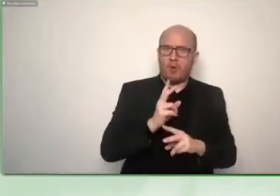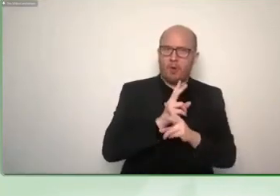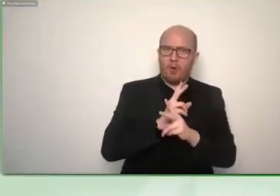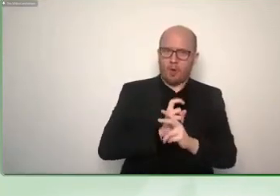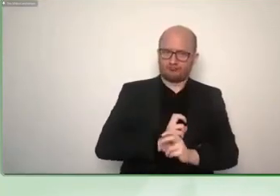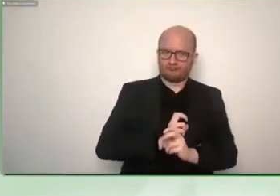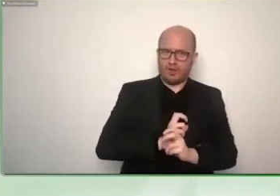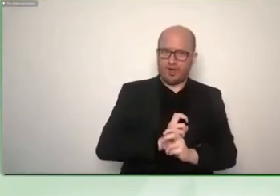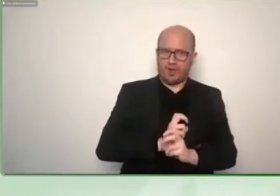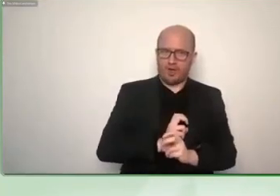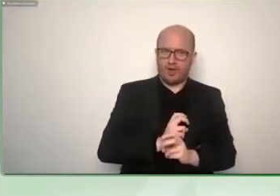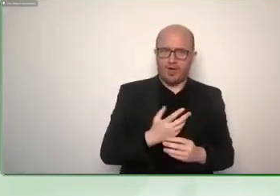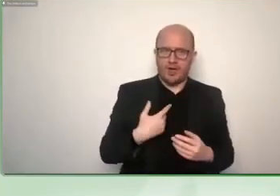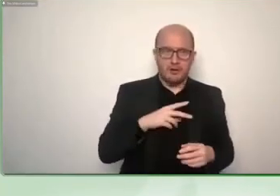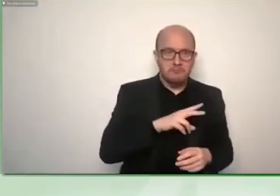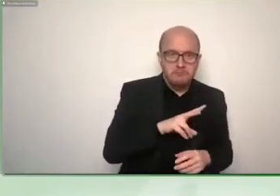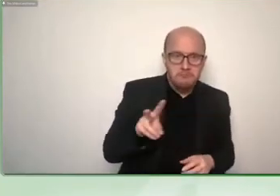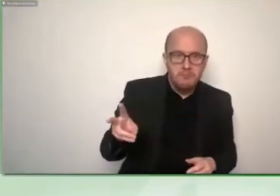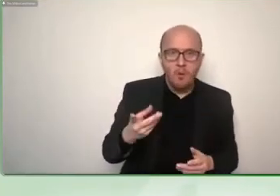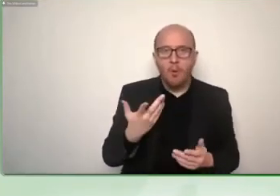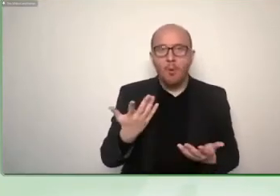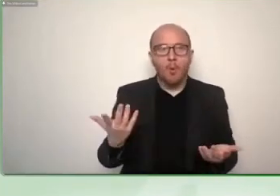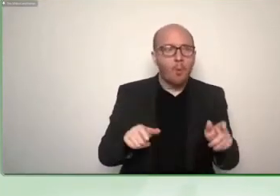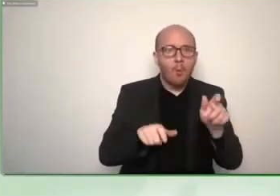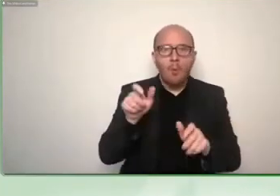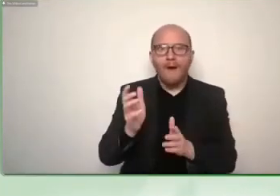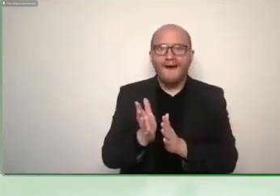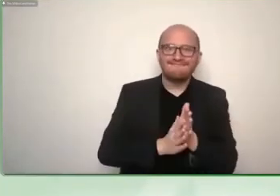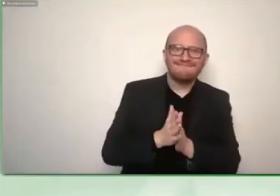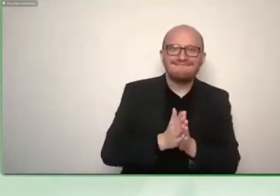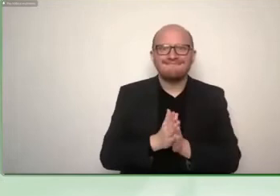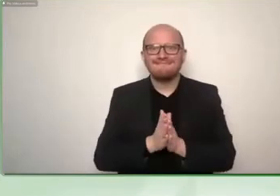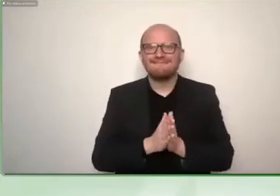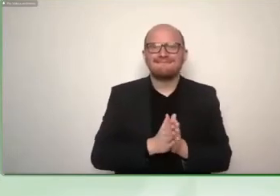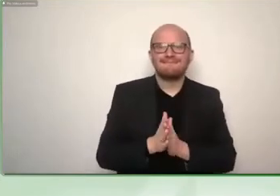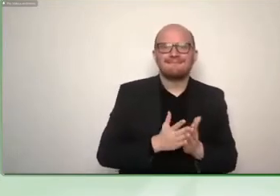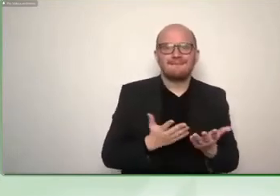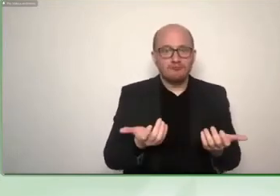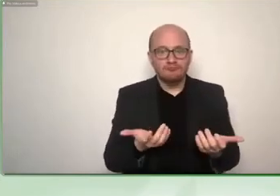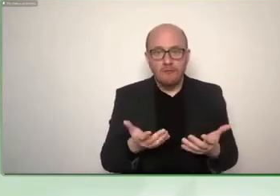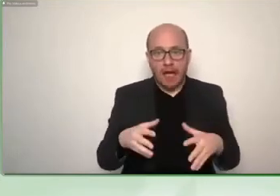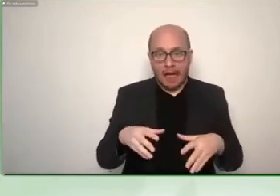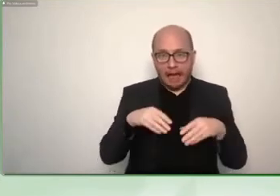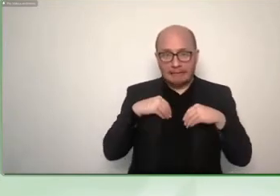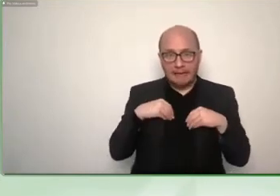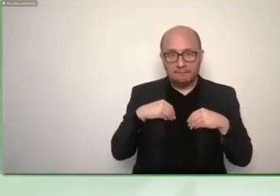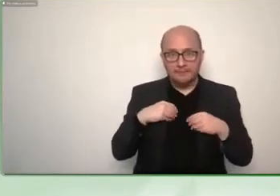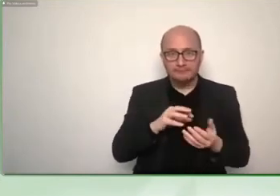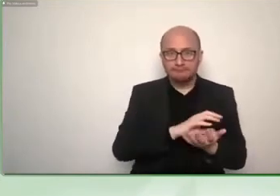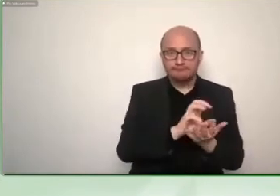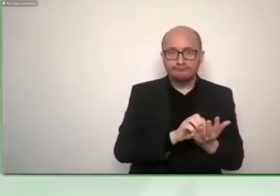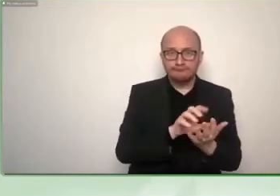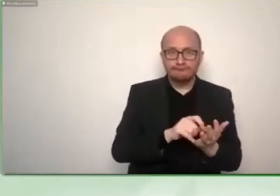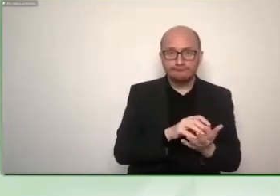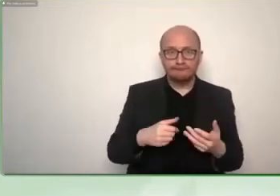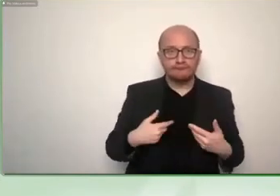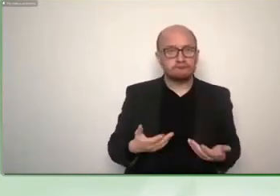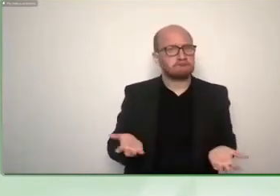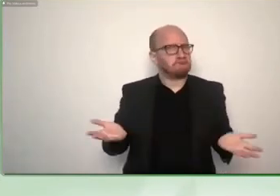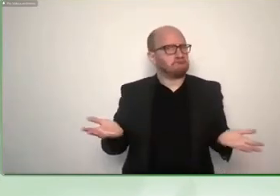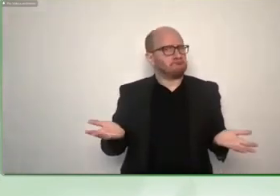to use it the heart of hearing whether they are willing to accept that um we only founded this